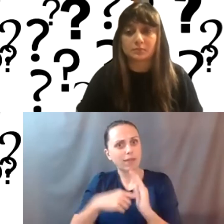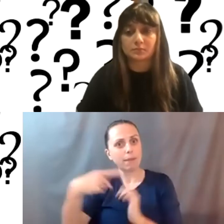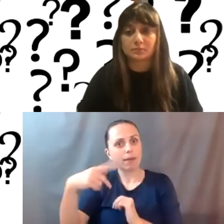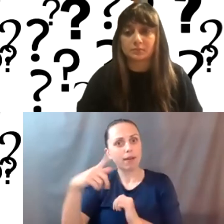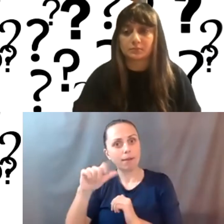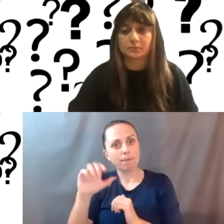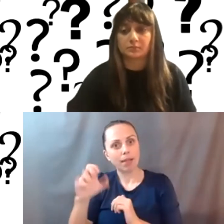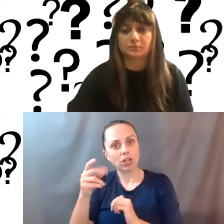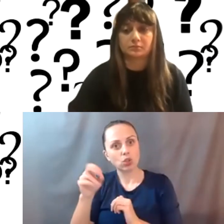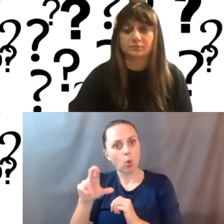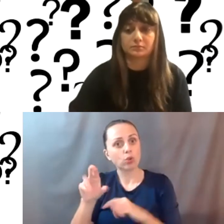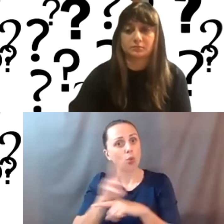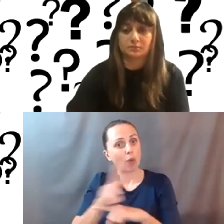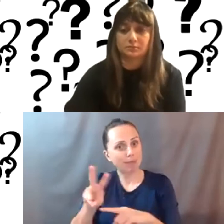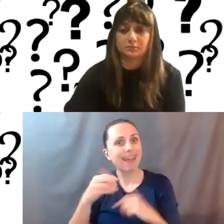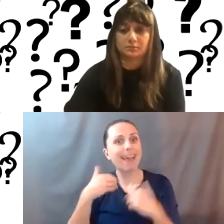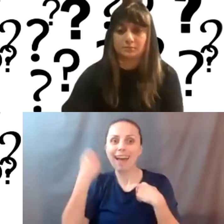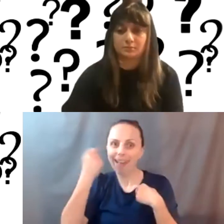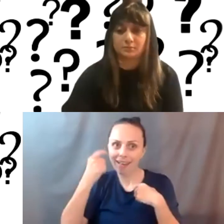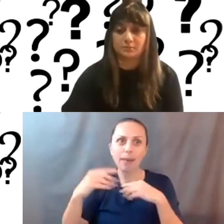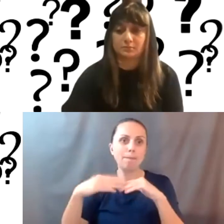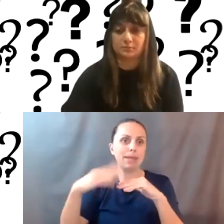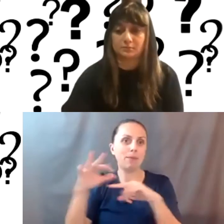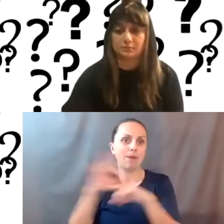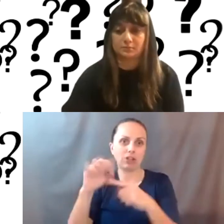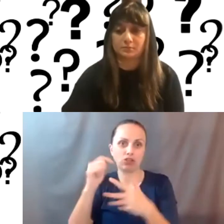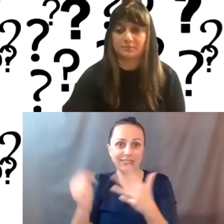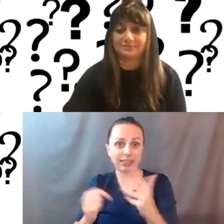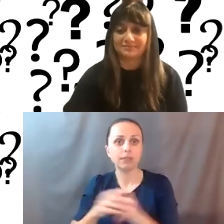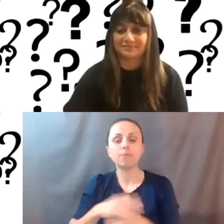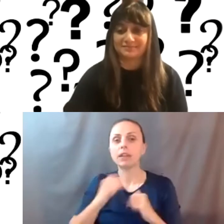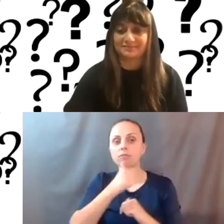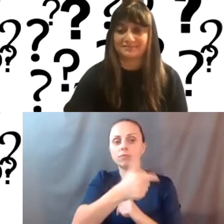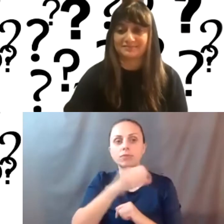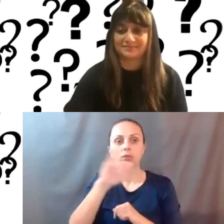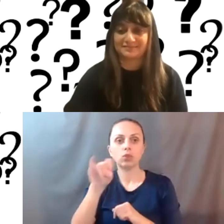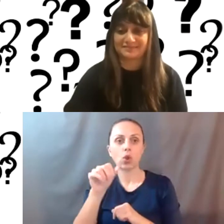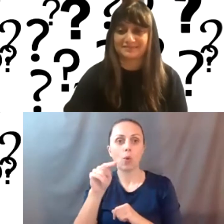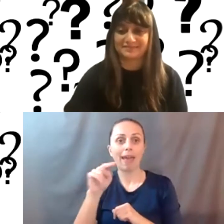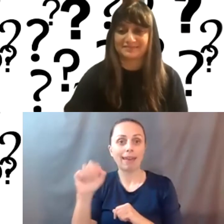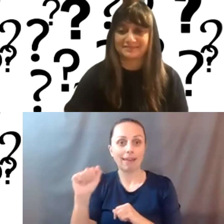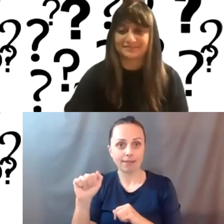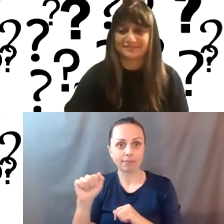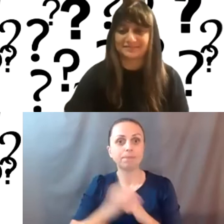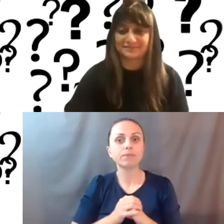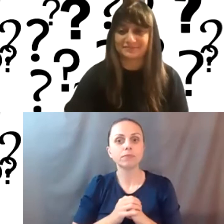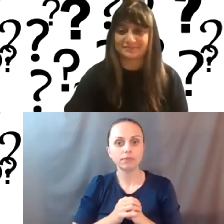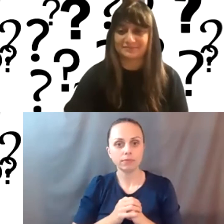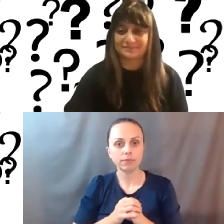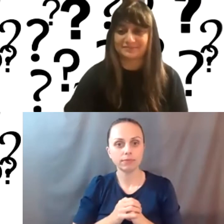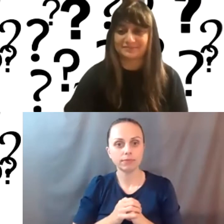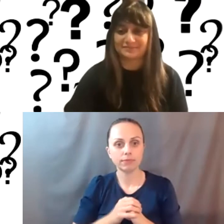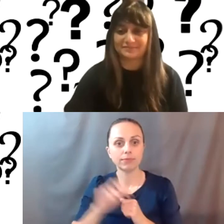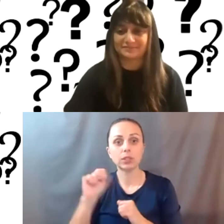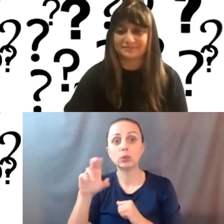that has minimal functionality. Okay. We're going to go to Joanna's question and then come back down. So